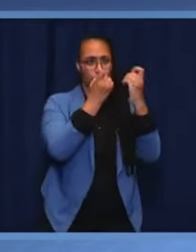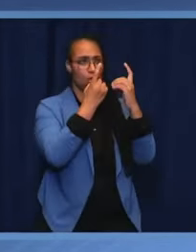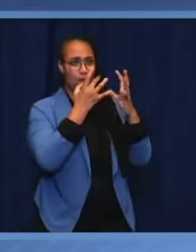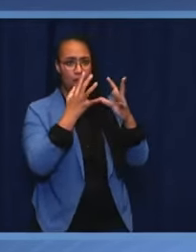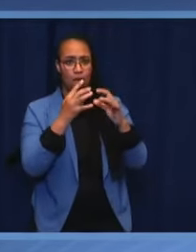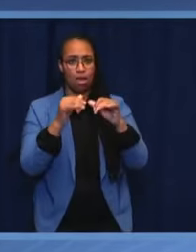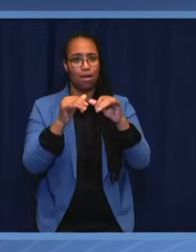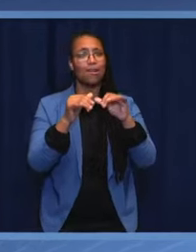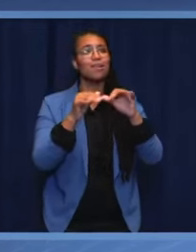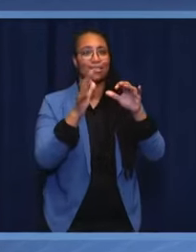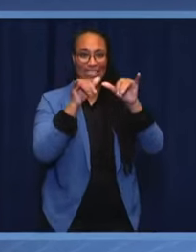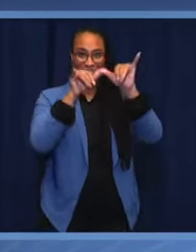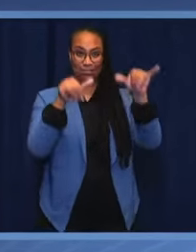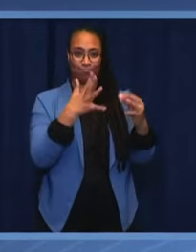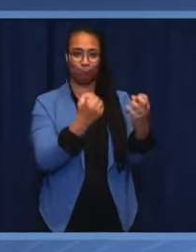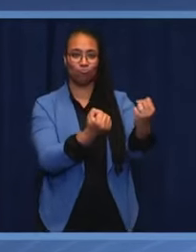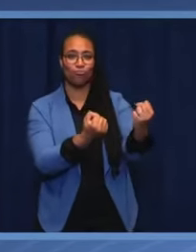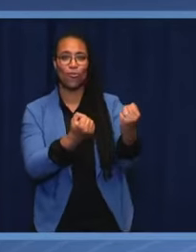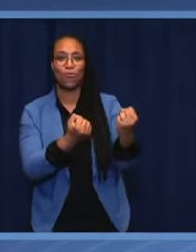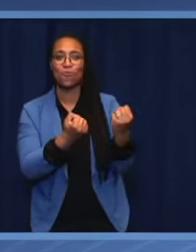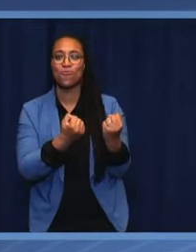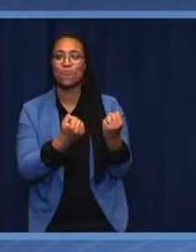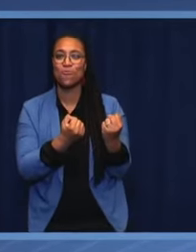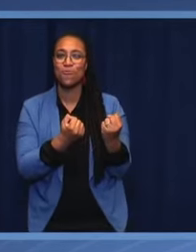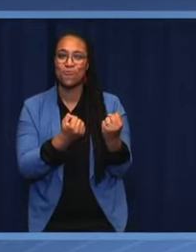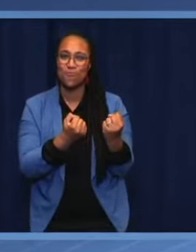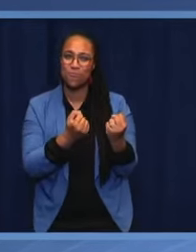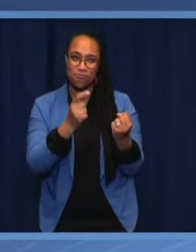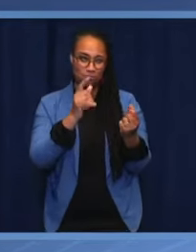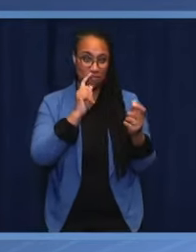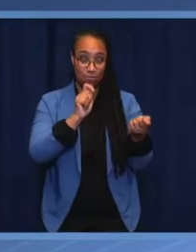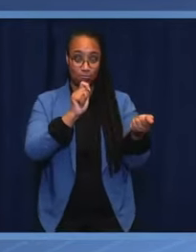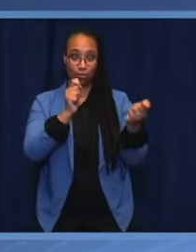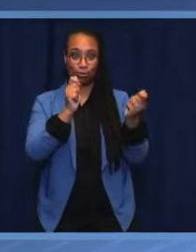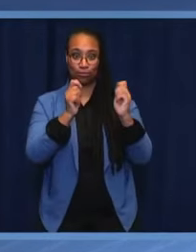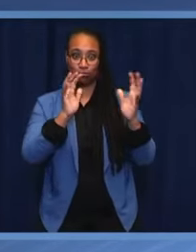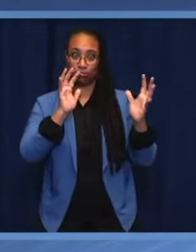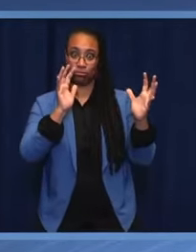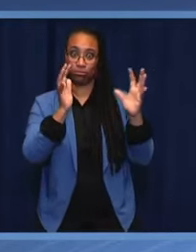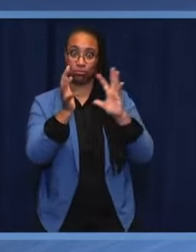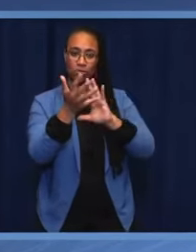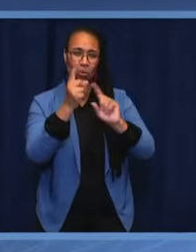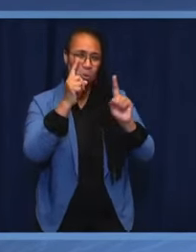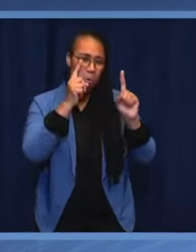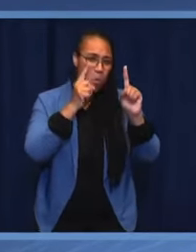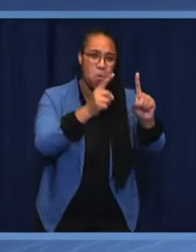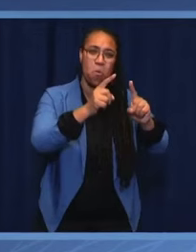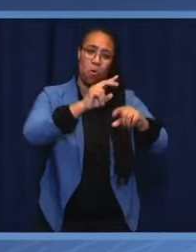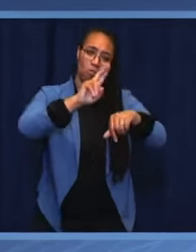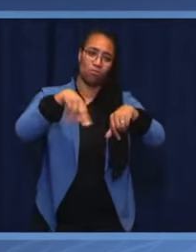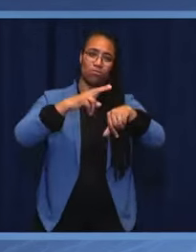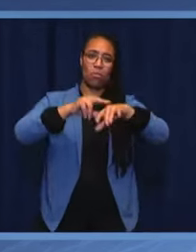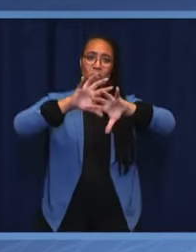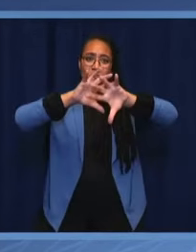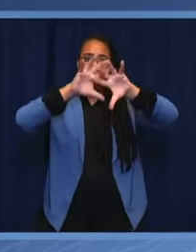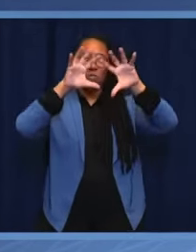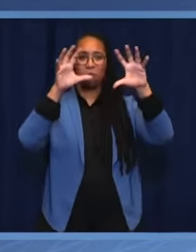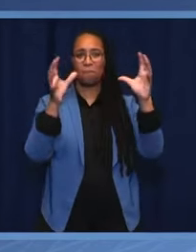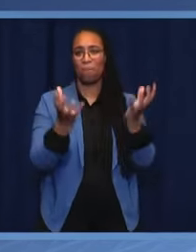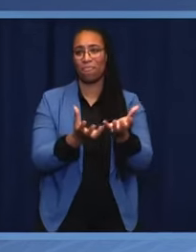breakdown and paradigm shifts, there are forces that denigrate and threaten democracy by